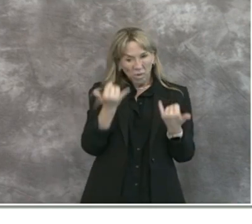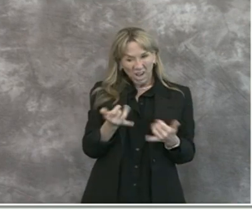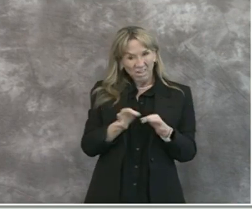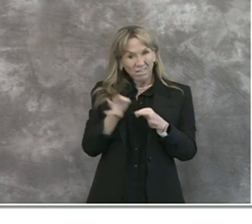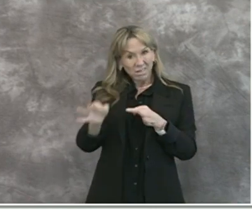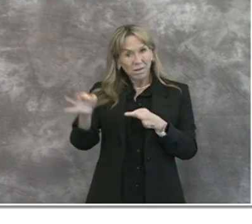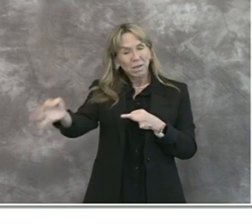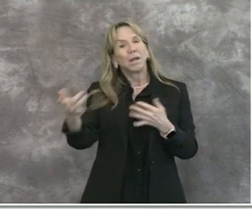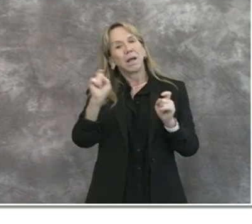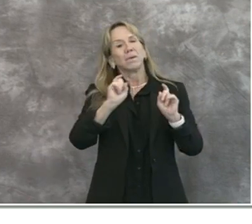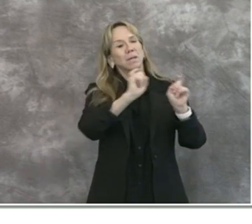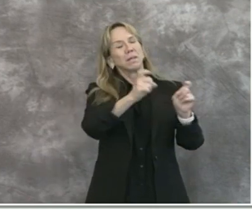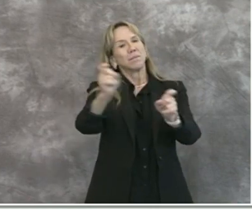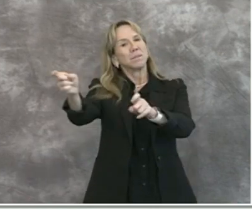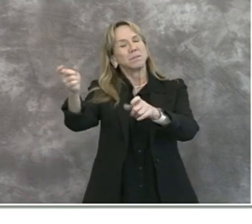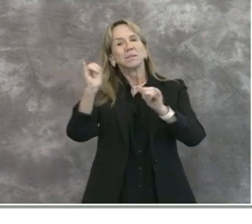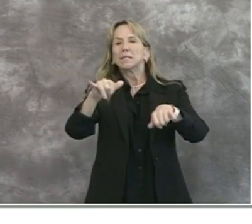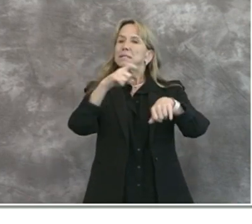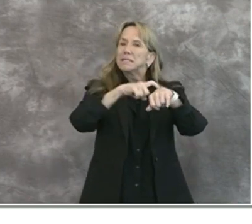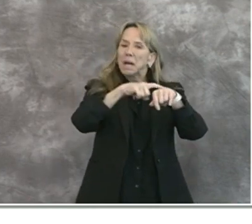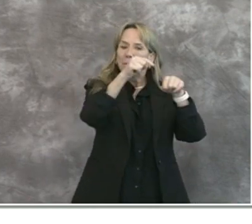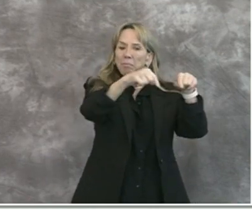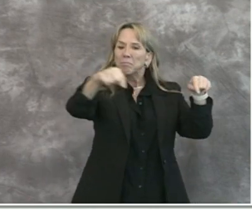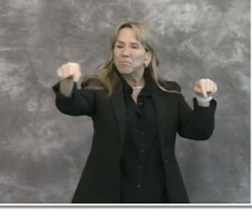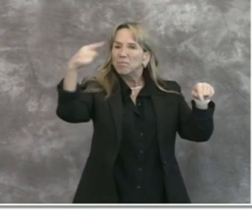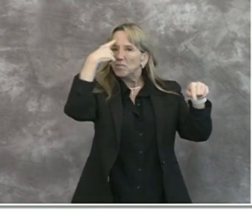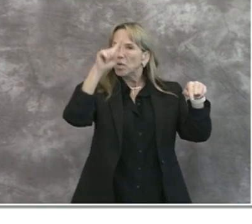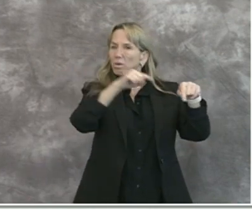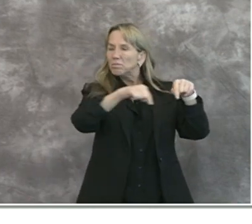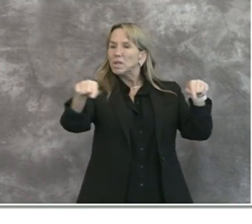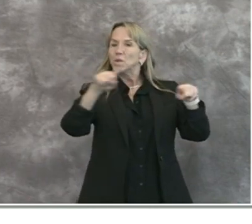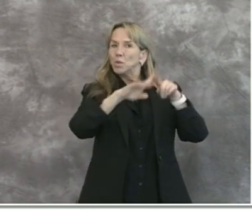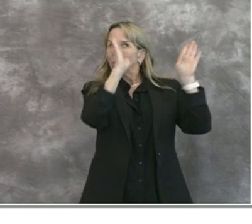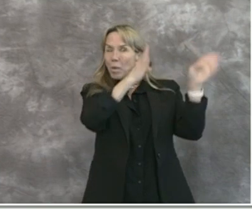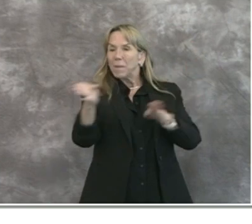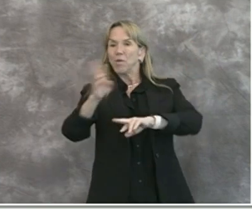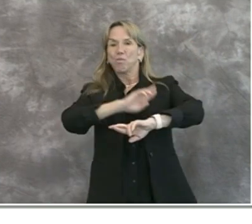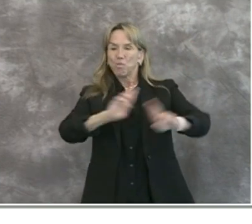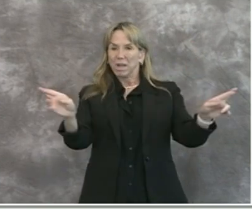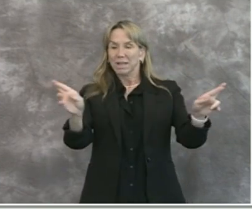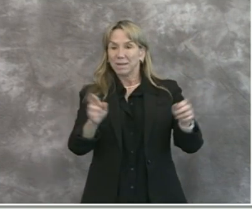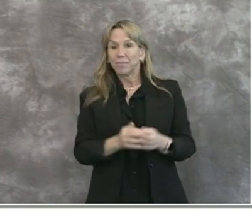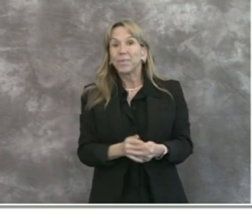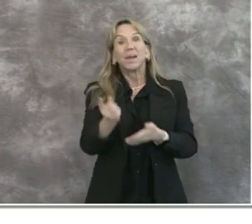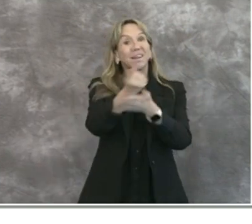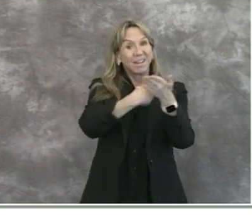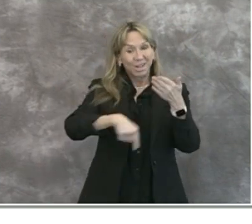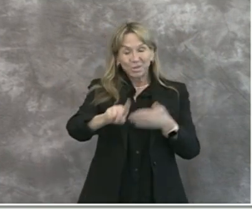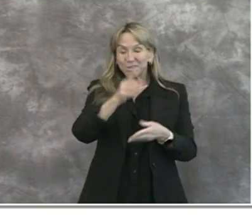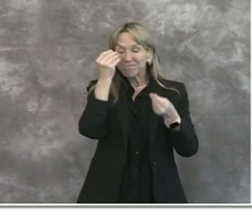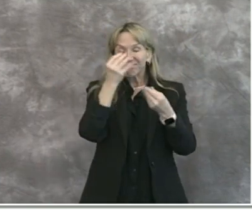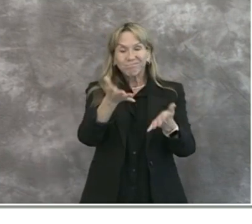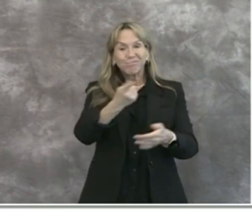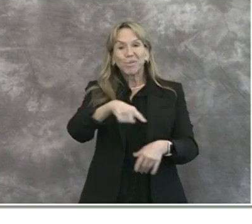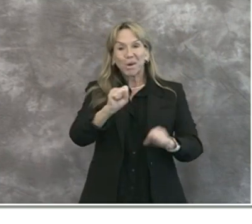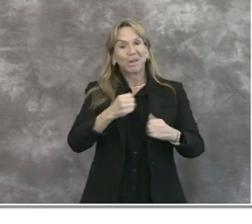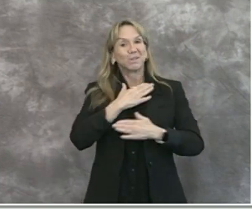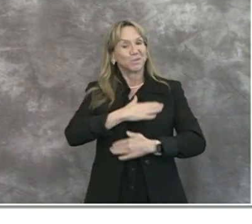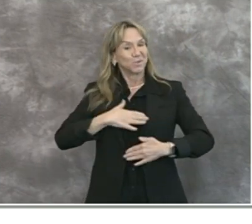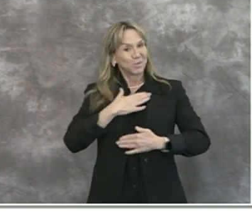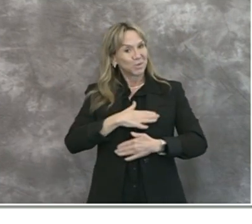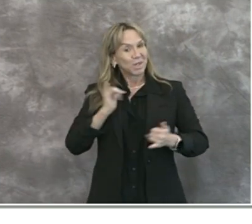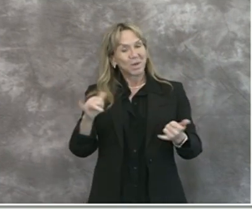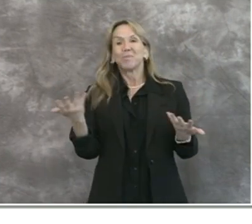for a full reopening of the beaches. But next week, San Diegans will be able to enjoy our beaches even longer.